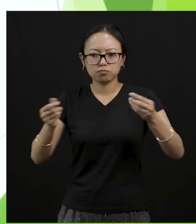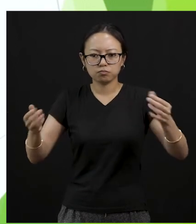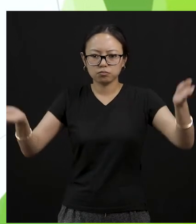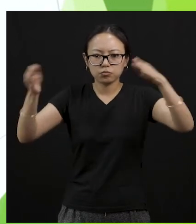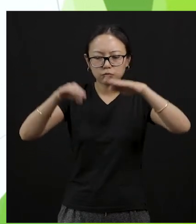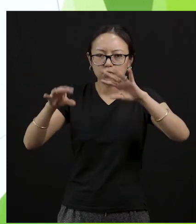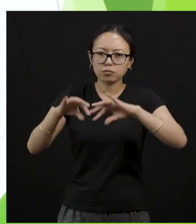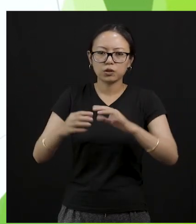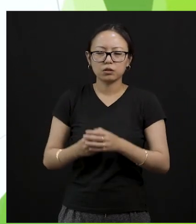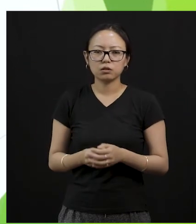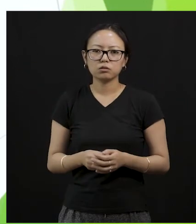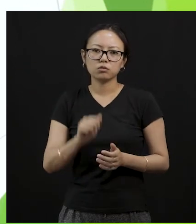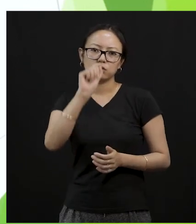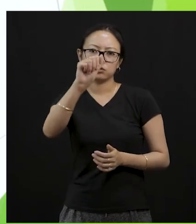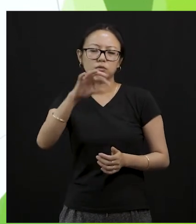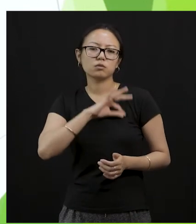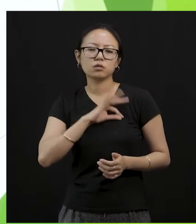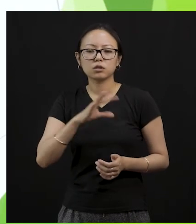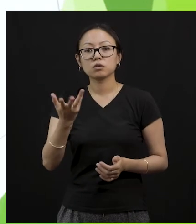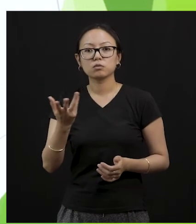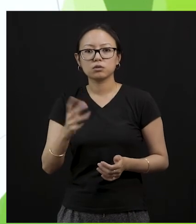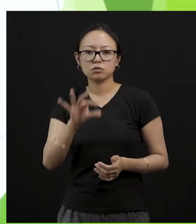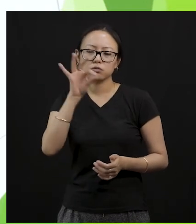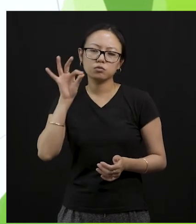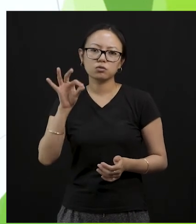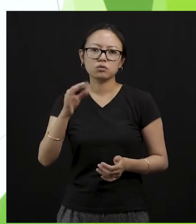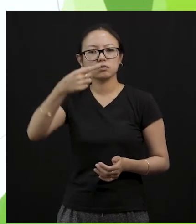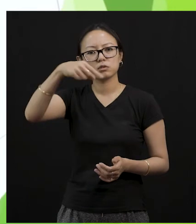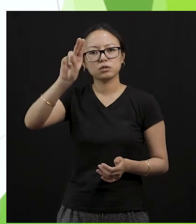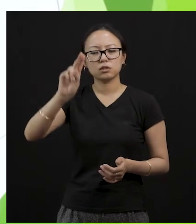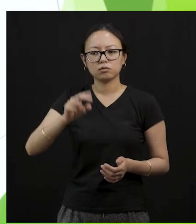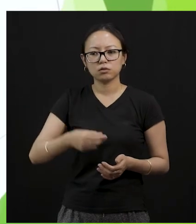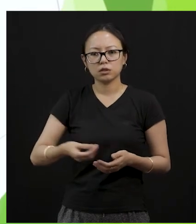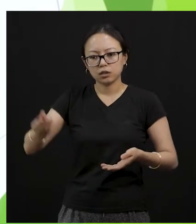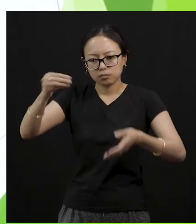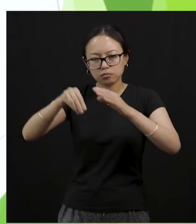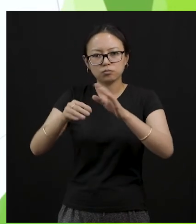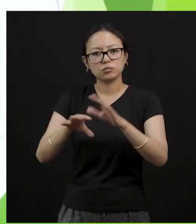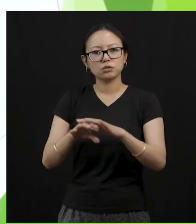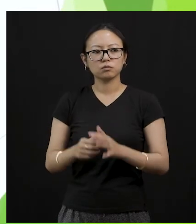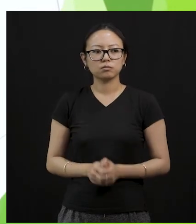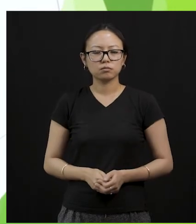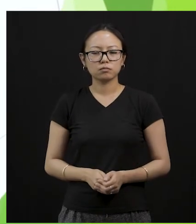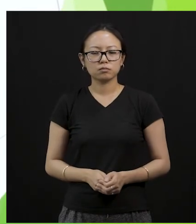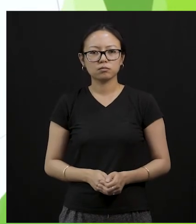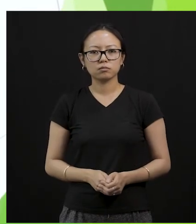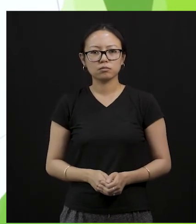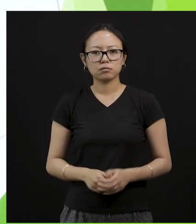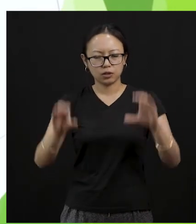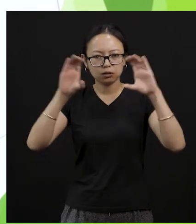So any of the following, you can plant any of the following. All right? Take a flower pot and plant it.